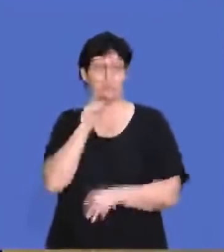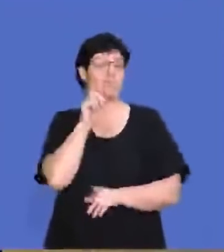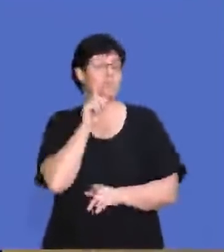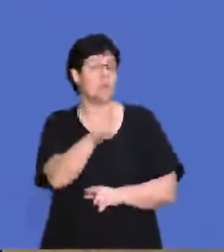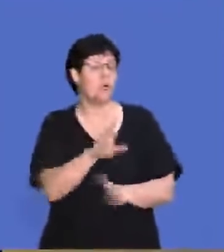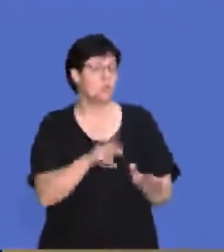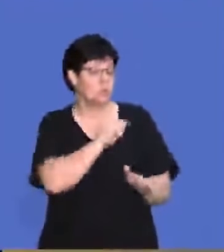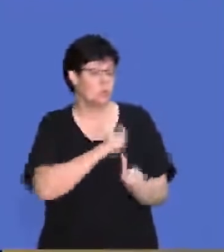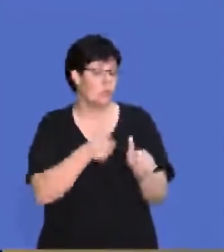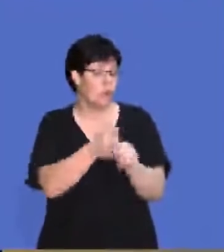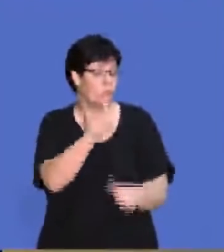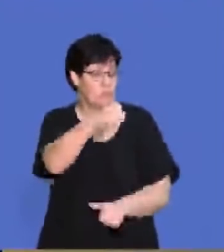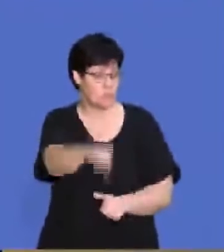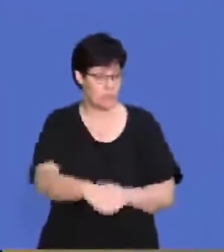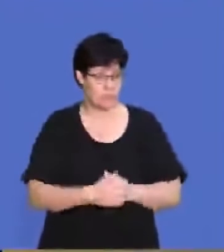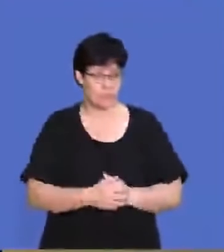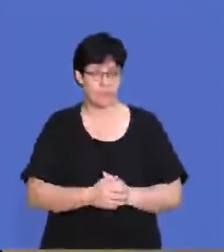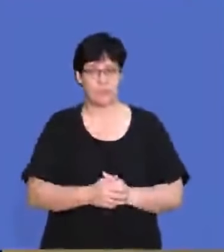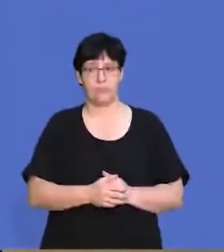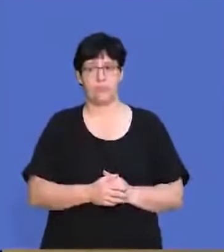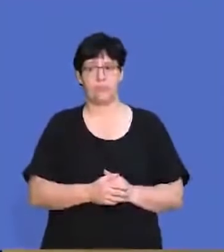see if you are actually following through on them.